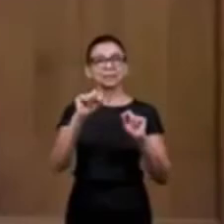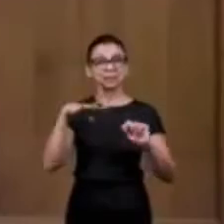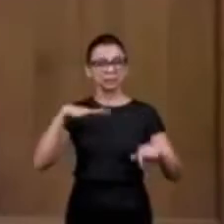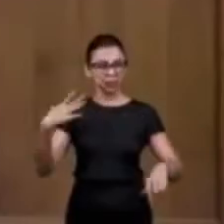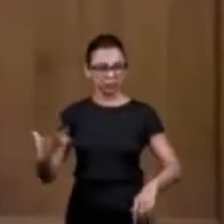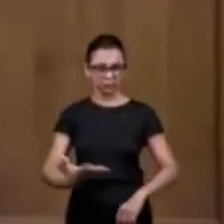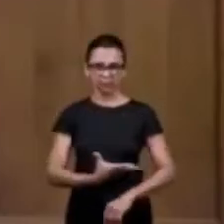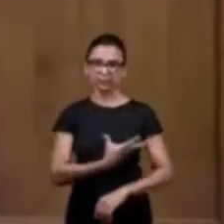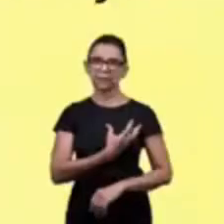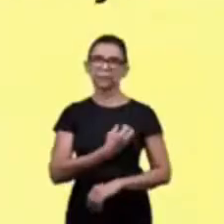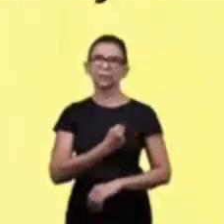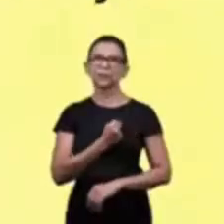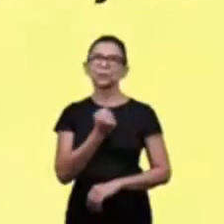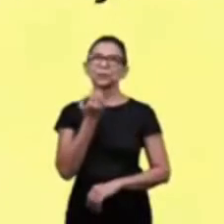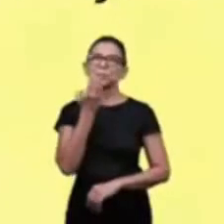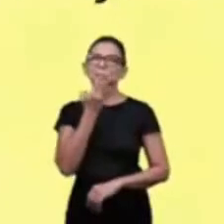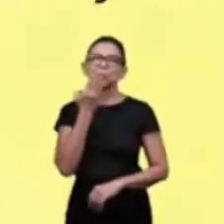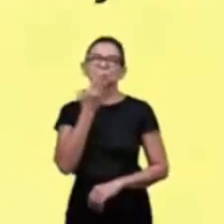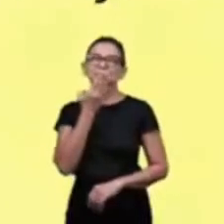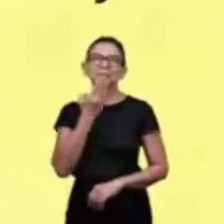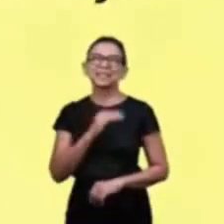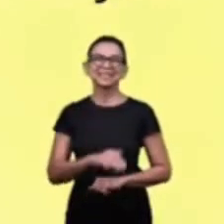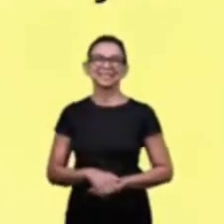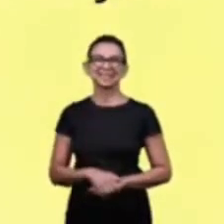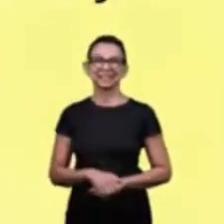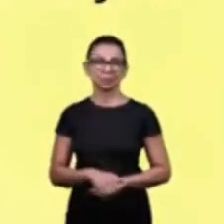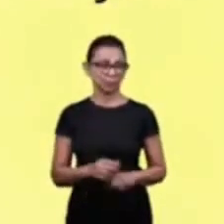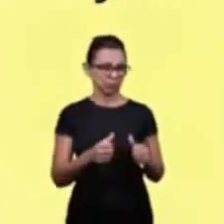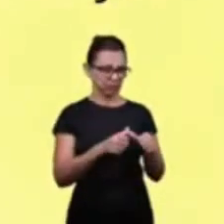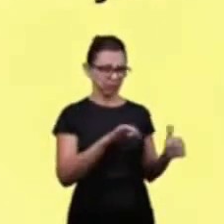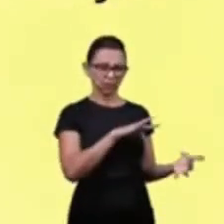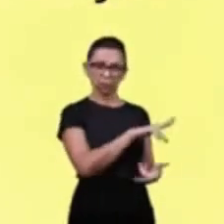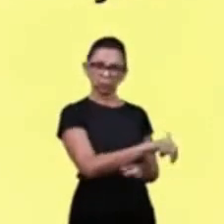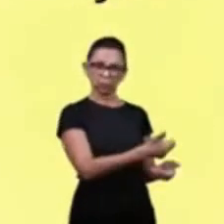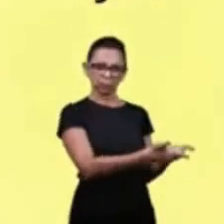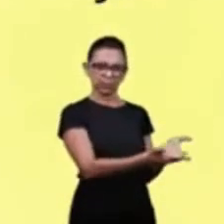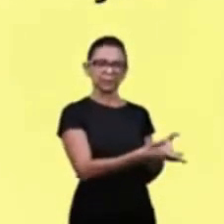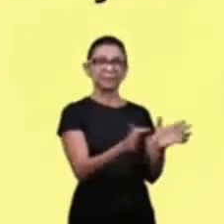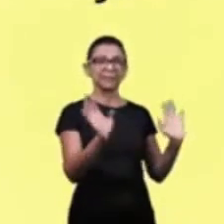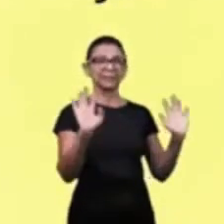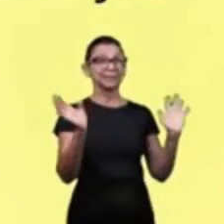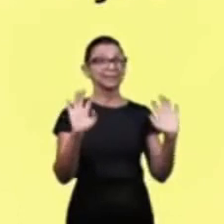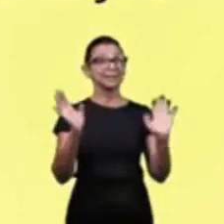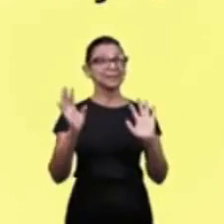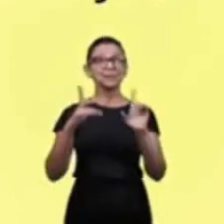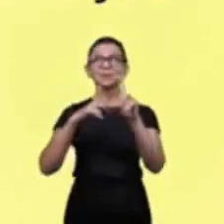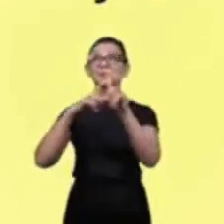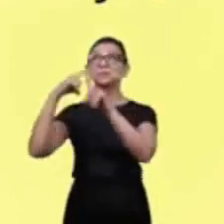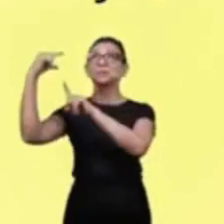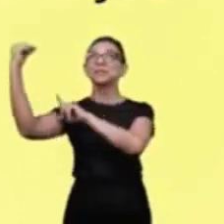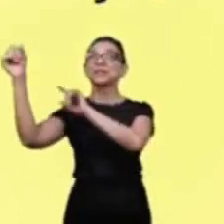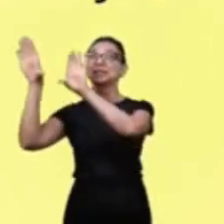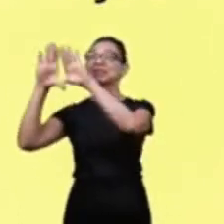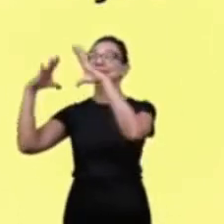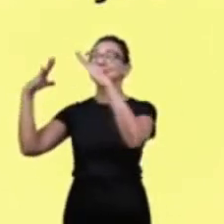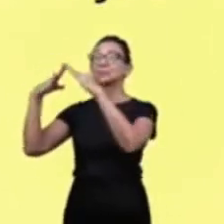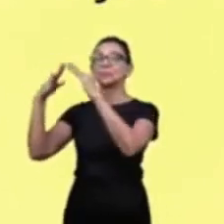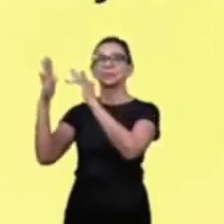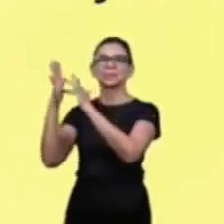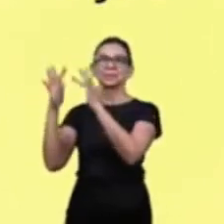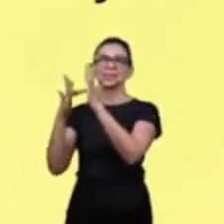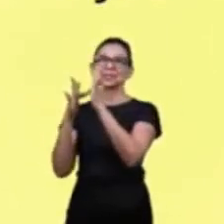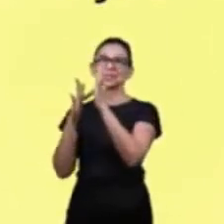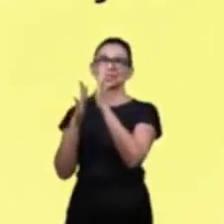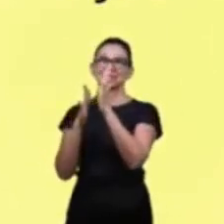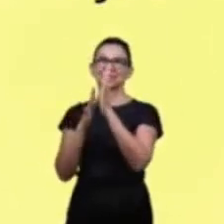the sweetness of salvation what a wonderful thing we will not be lost in this world we will go with the